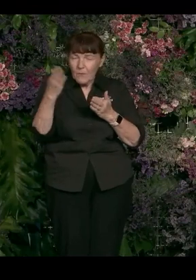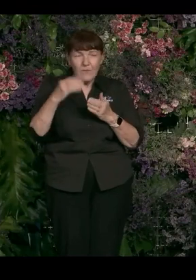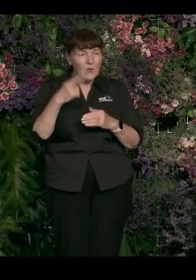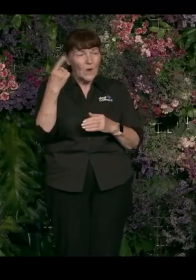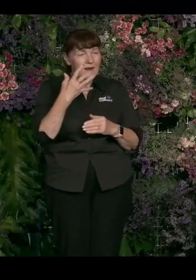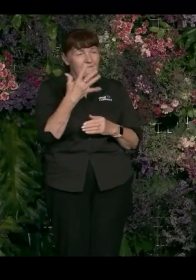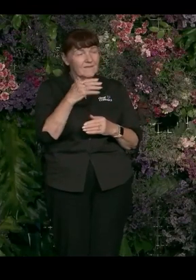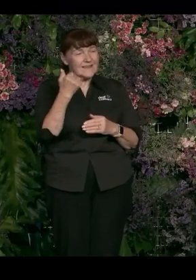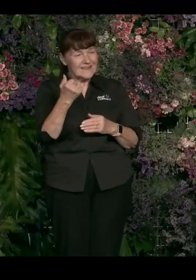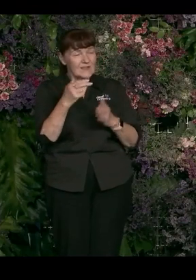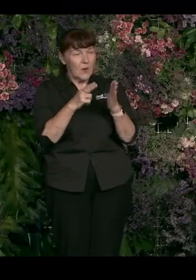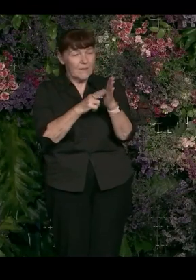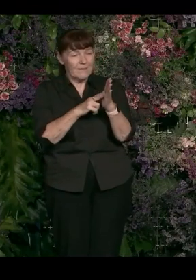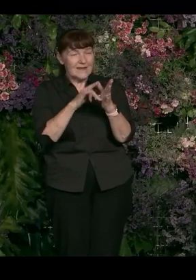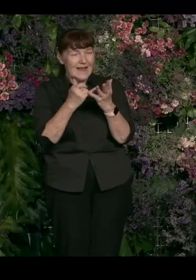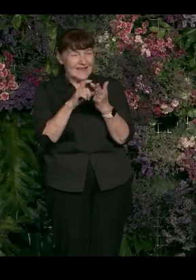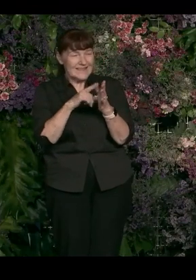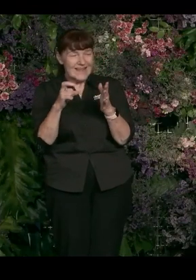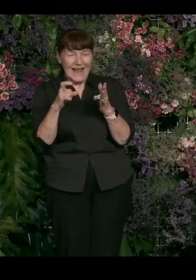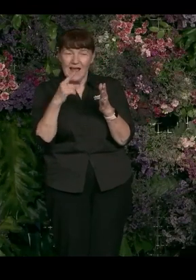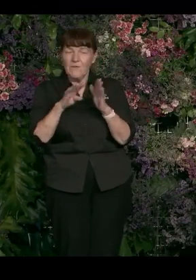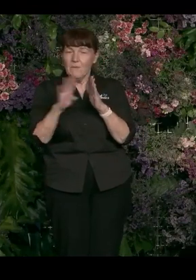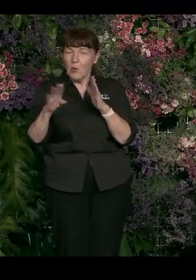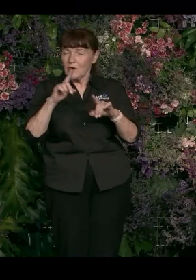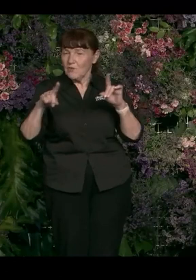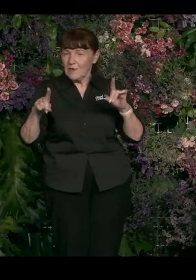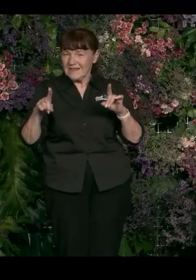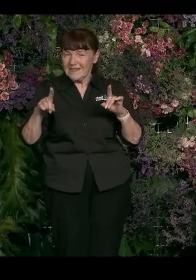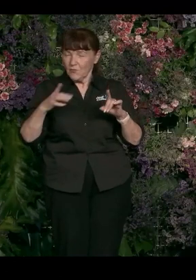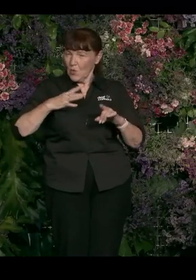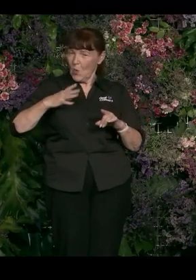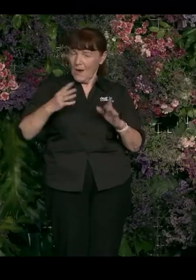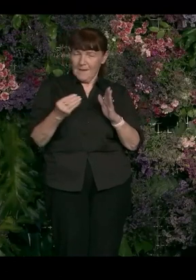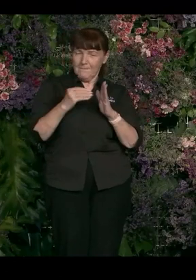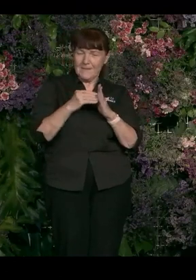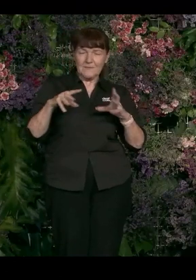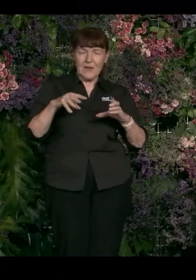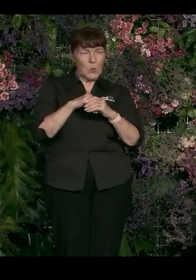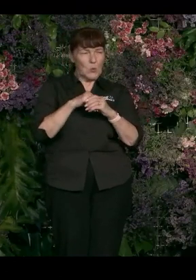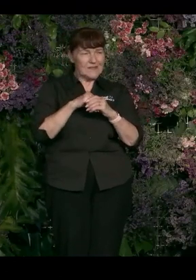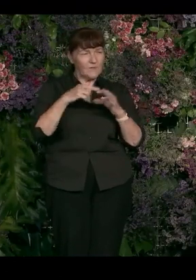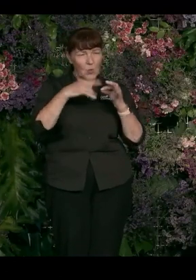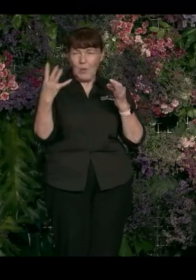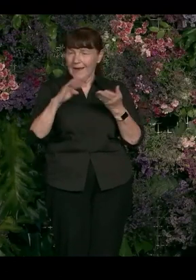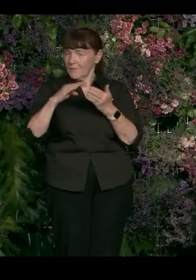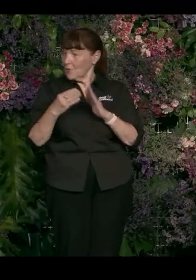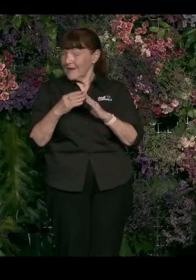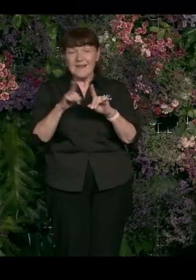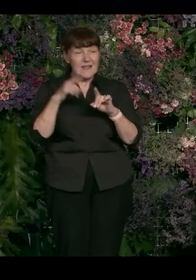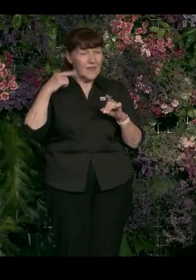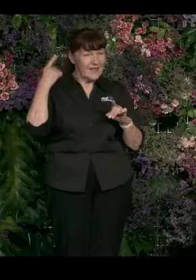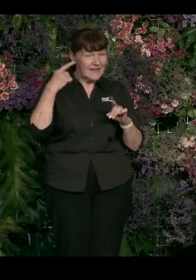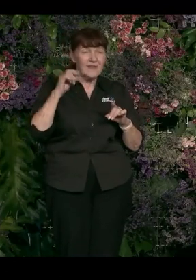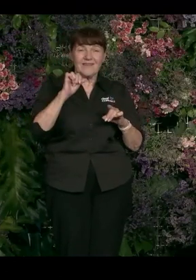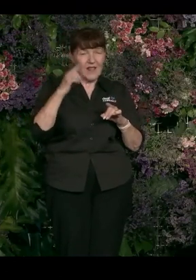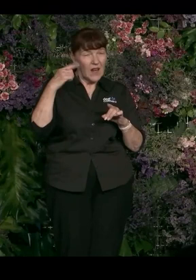,600 companies on the NASDAQ actually have a board diversity requirement that is now LGBTQ inclusive because of Out Leadership's data. We're doing the same thing in London with the London